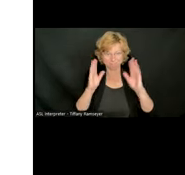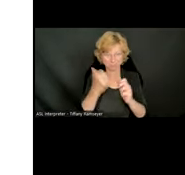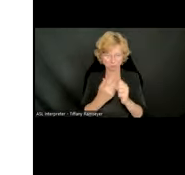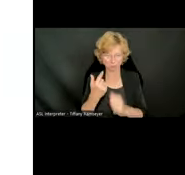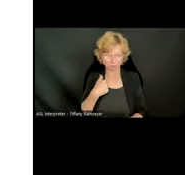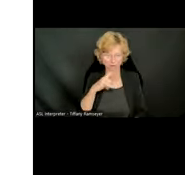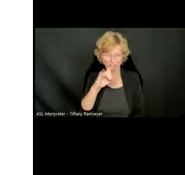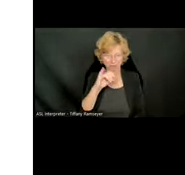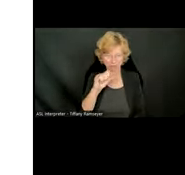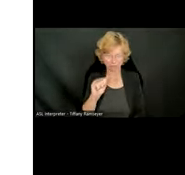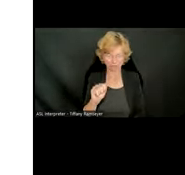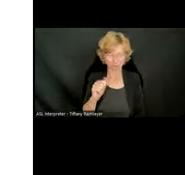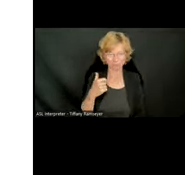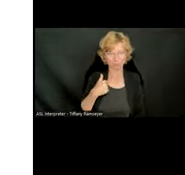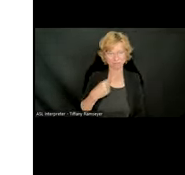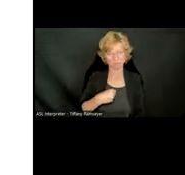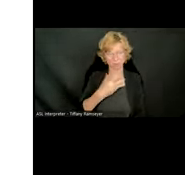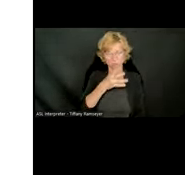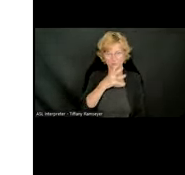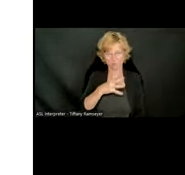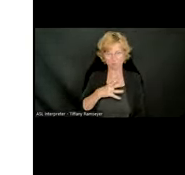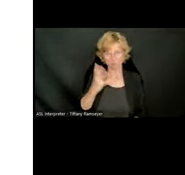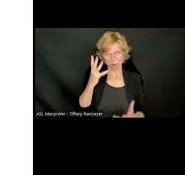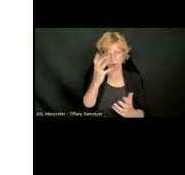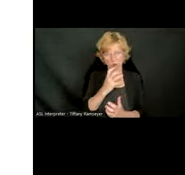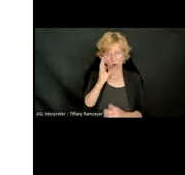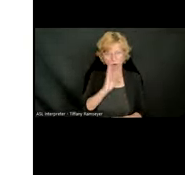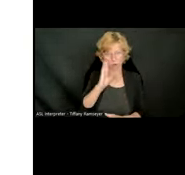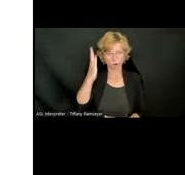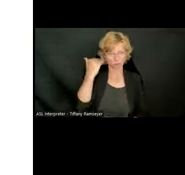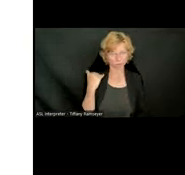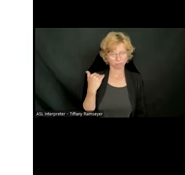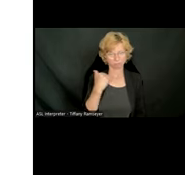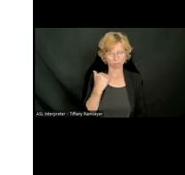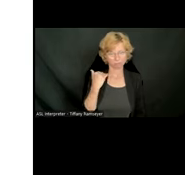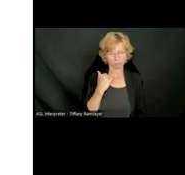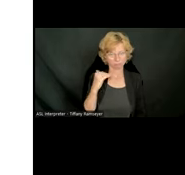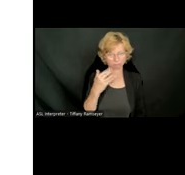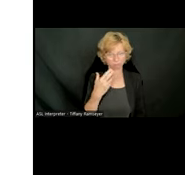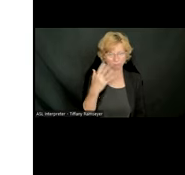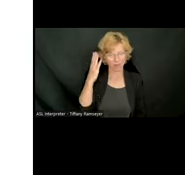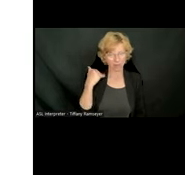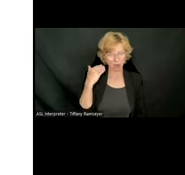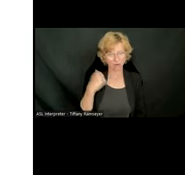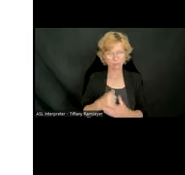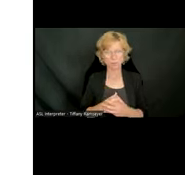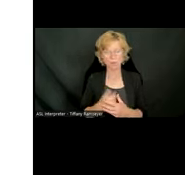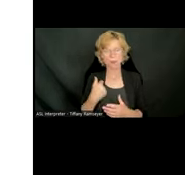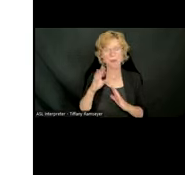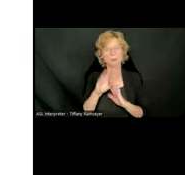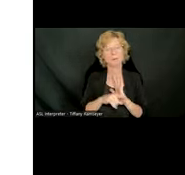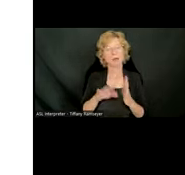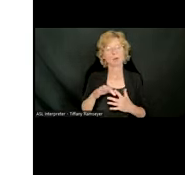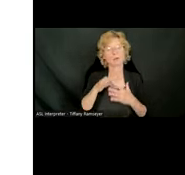Lisa Waters-Vern, and I am a white female with dark brown shoulder-length hair. I have a background in special education as a